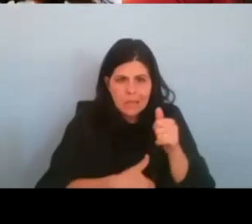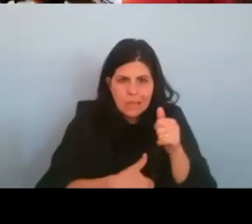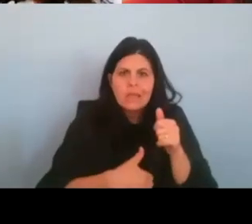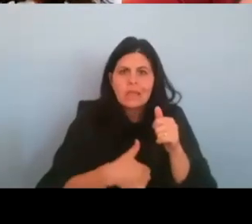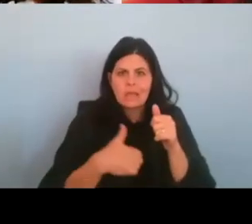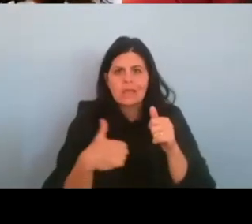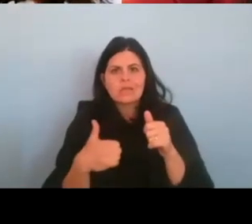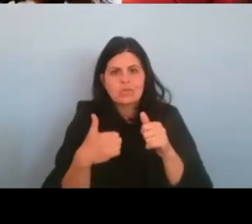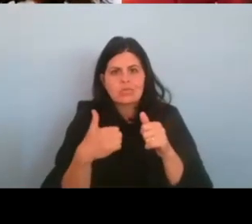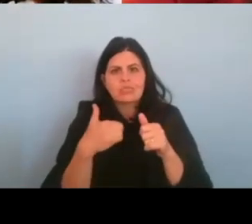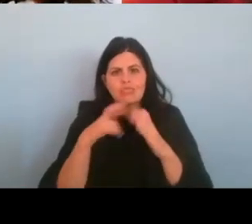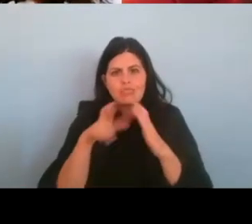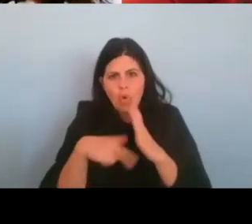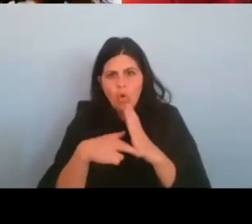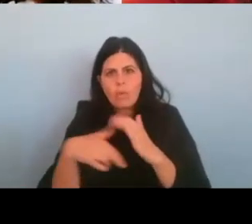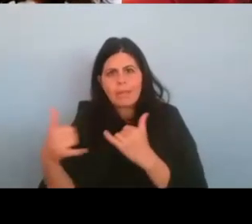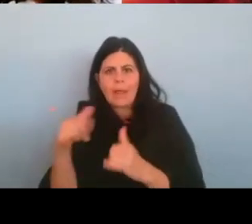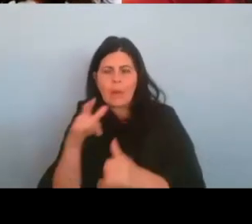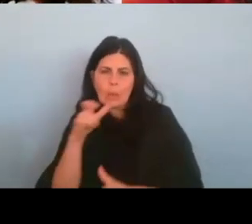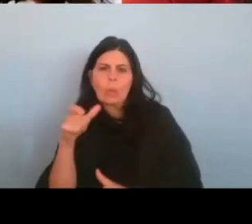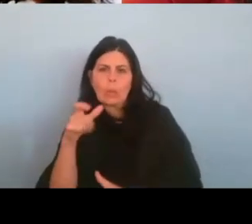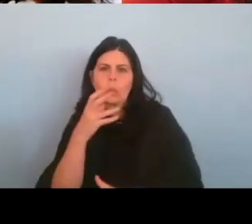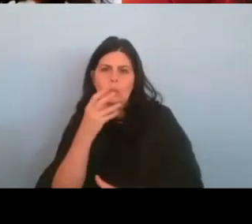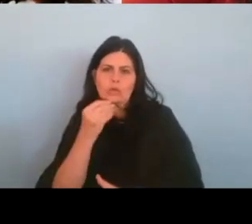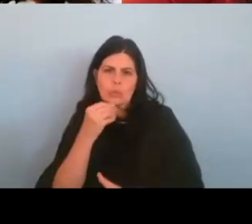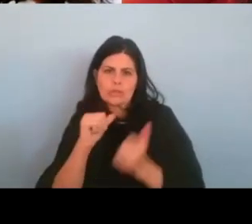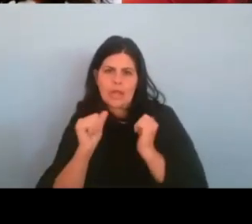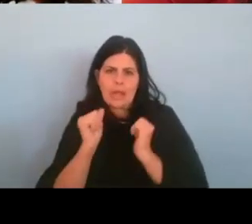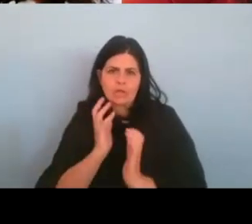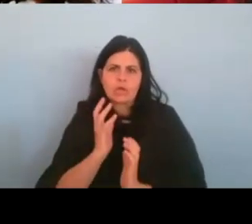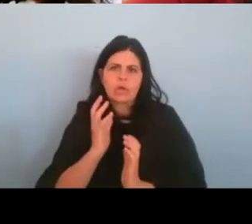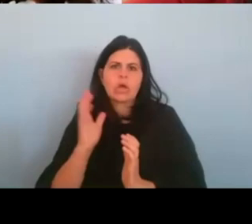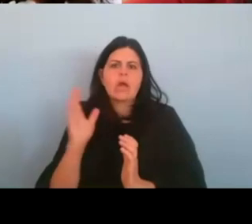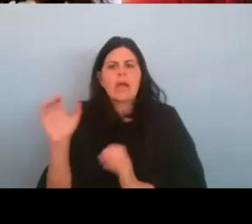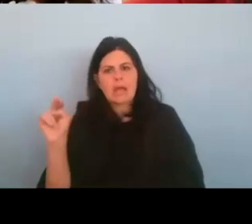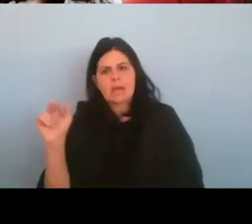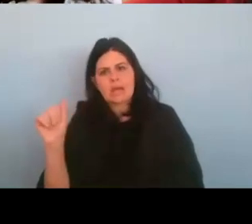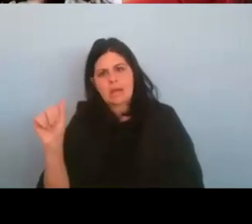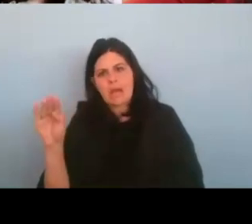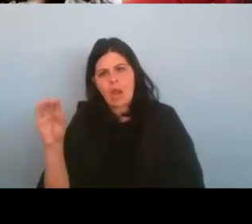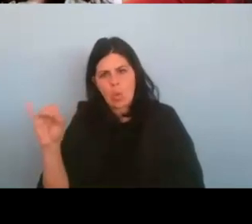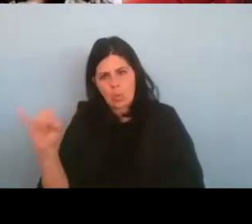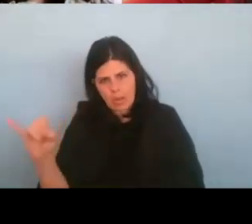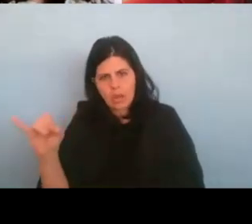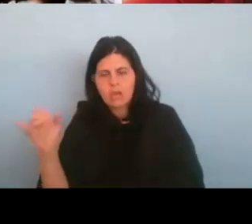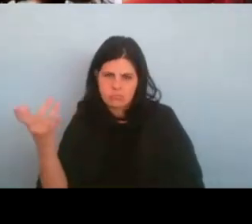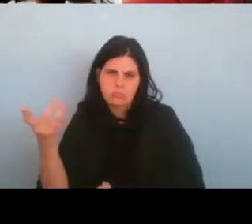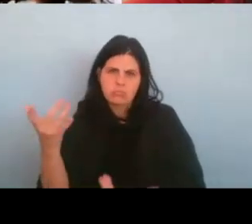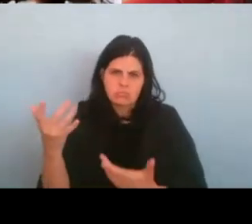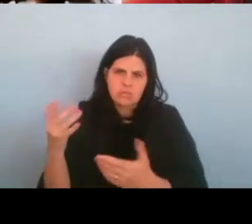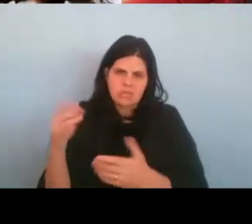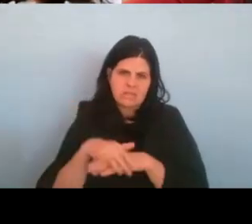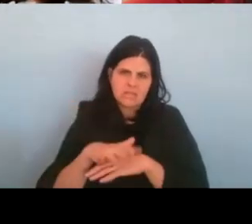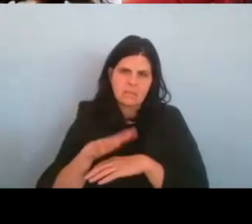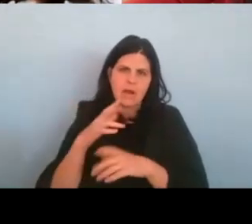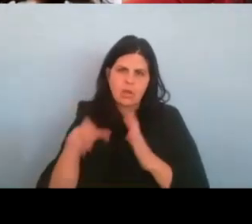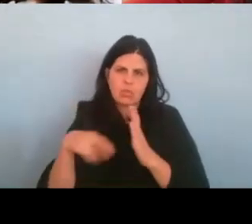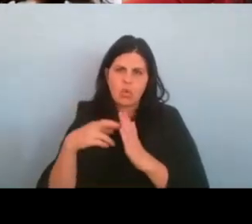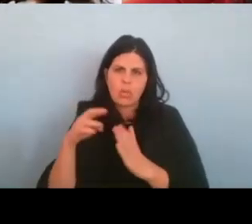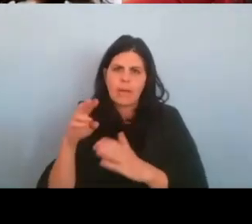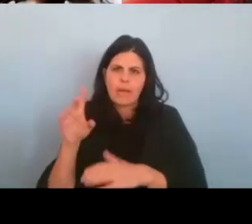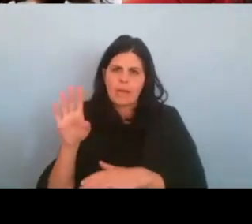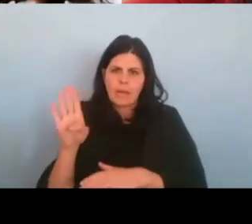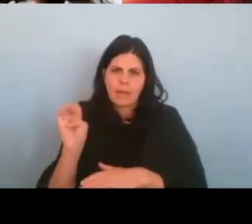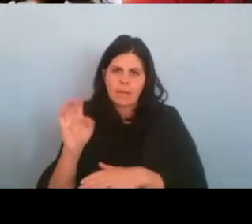actor. And then obviously the role inspired by Becky was played by Naomi. So that was, uh, a huge, um,